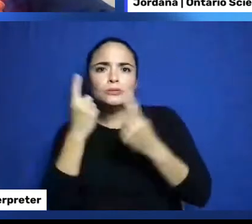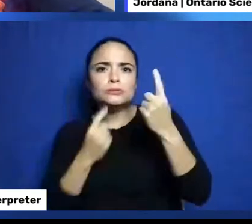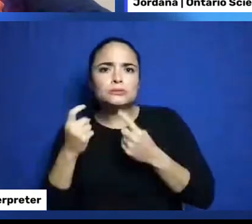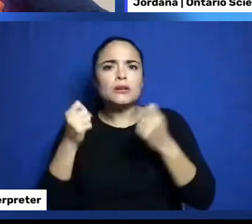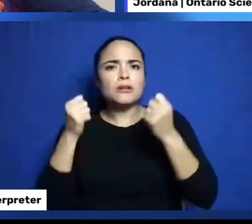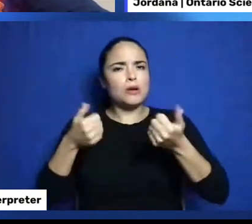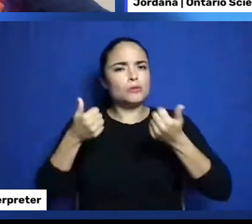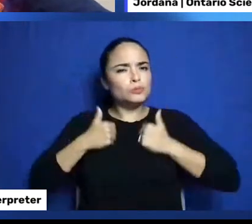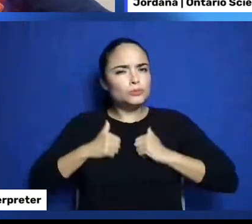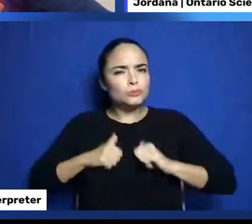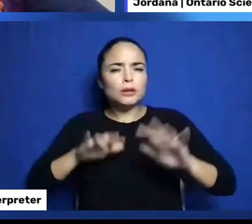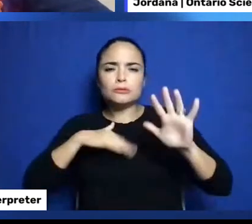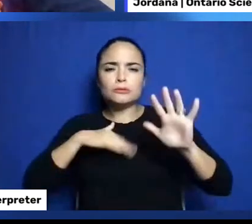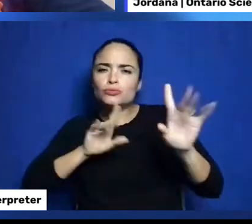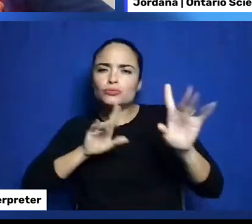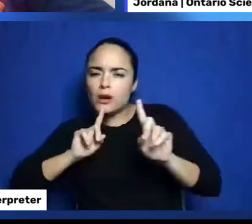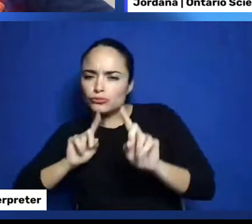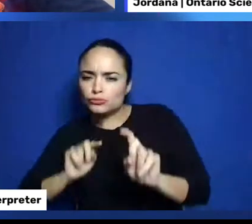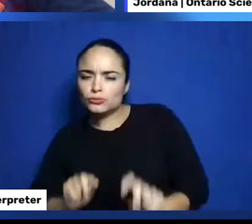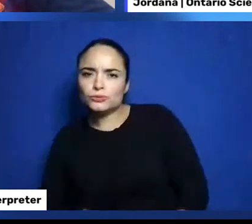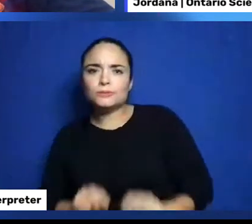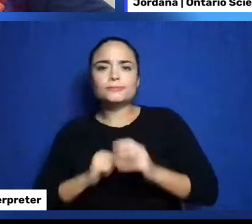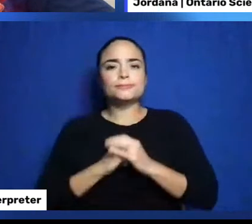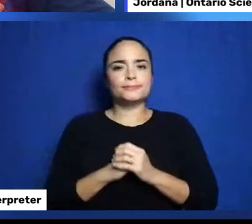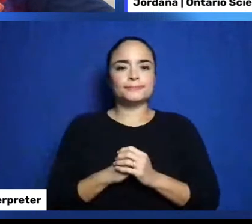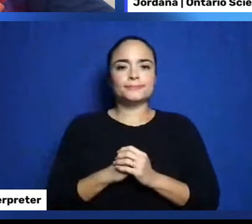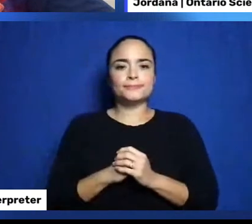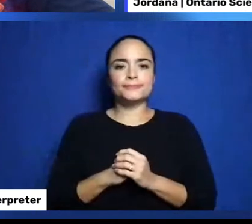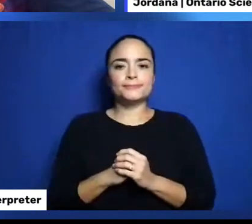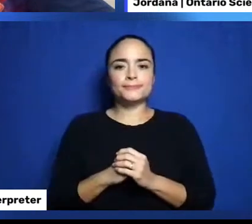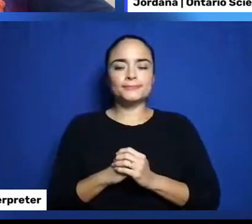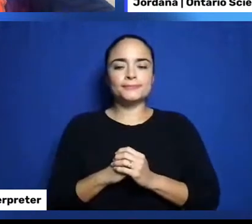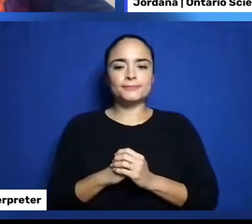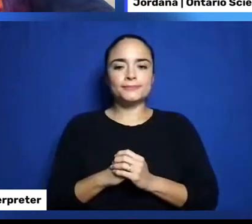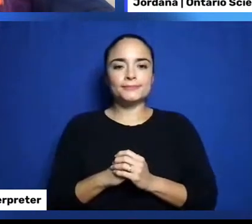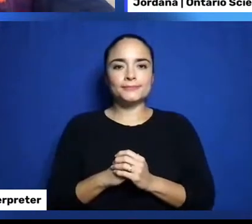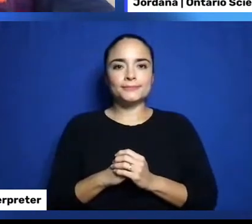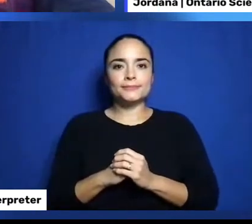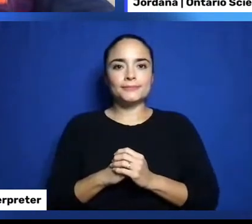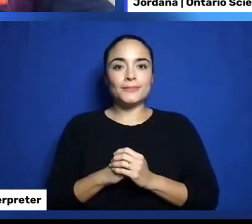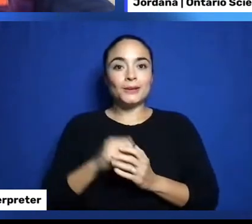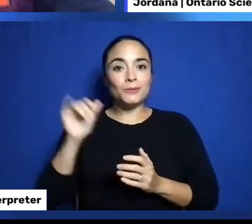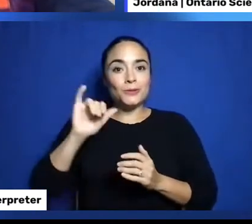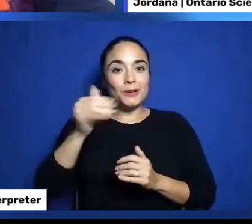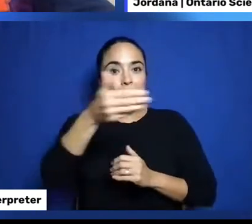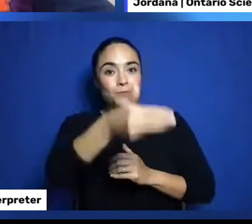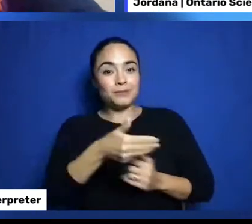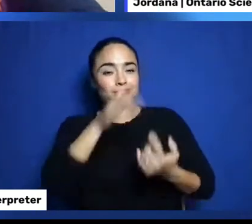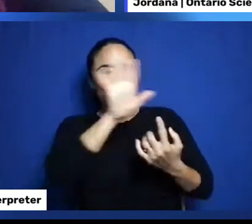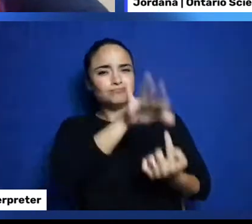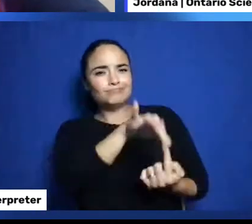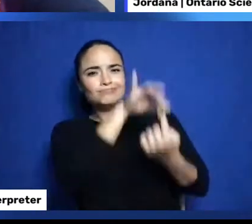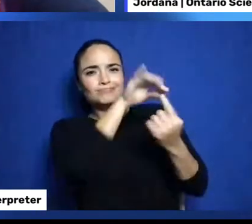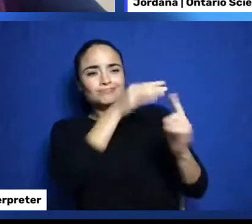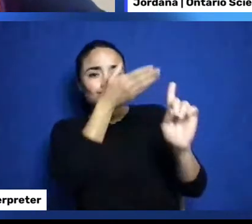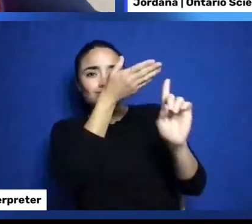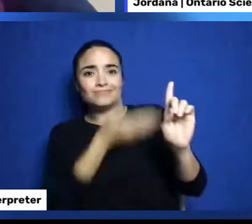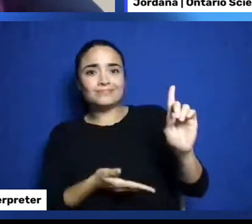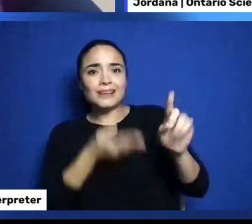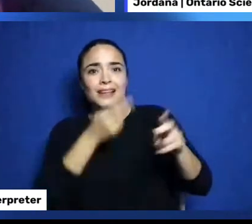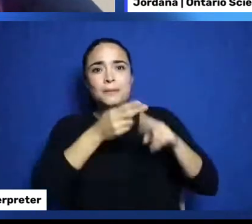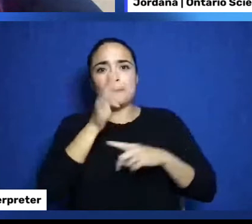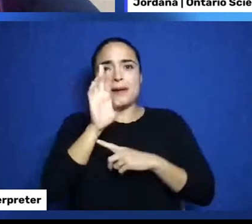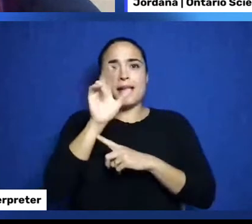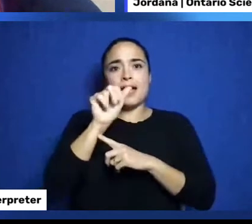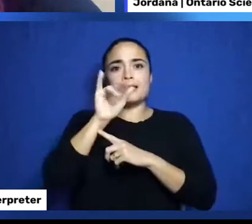many of them as we can. I'd also like to welcome our special guest today, Brian Belfoy. Welcome, Brian. Thank you so much for